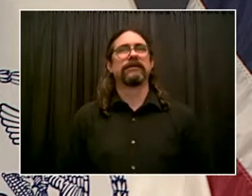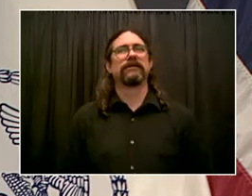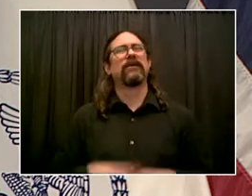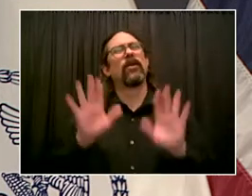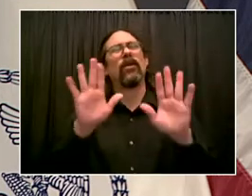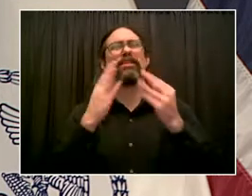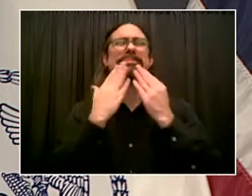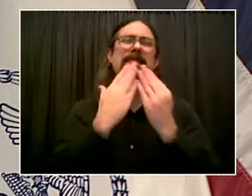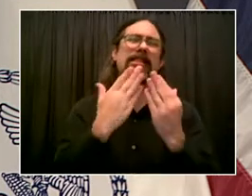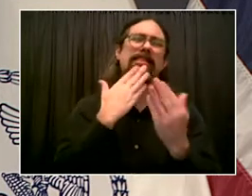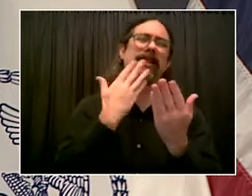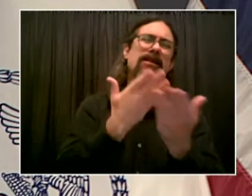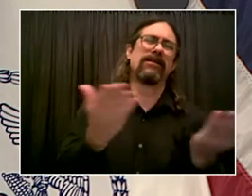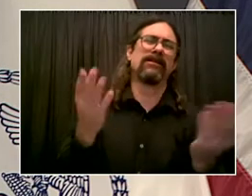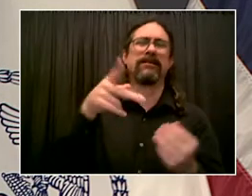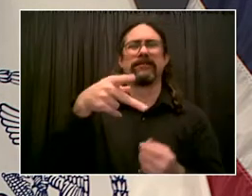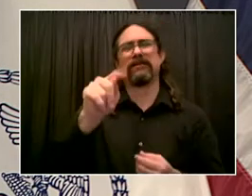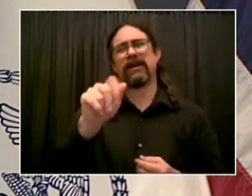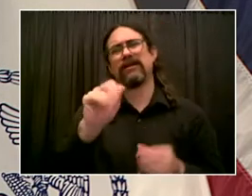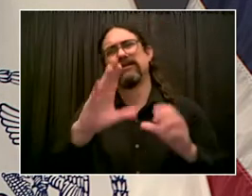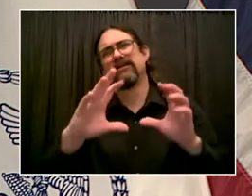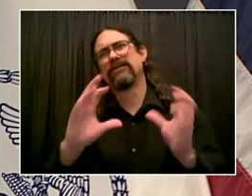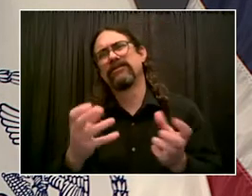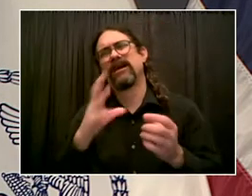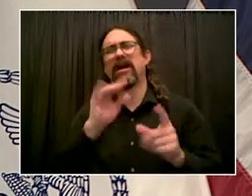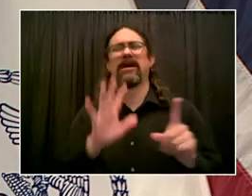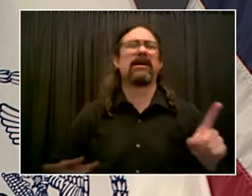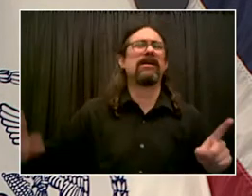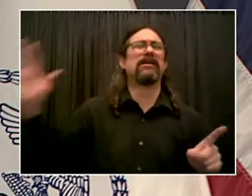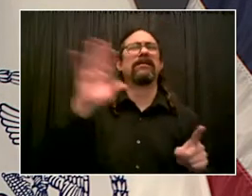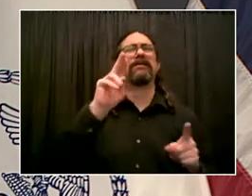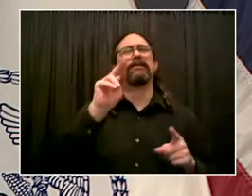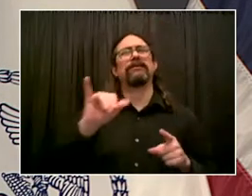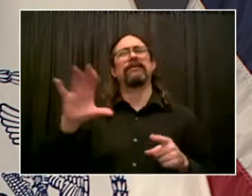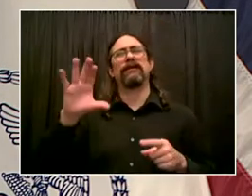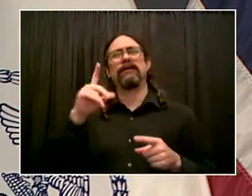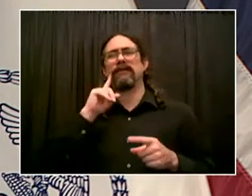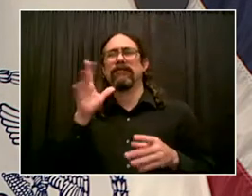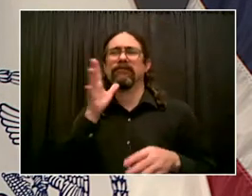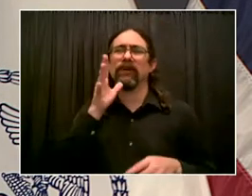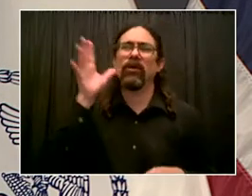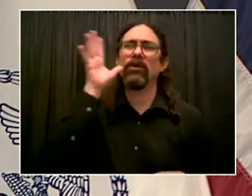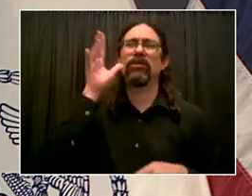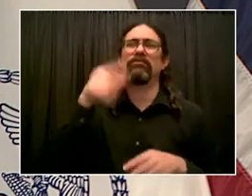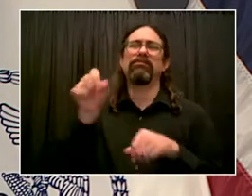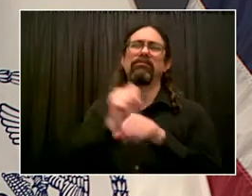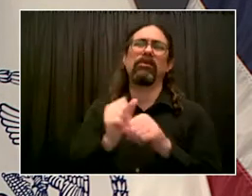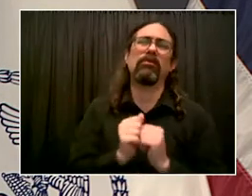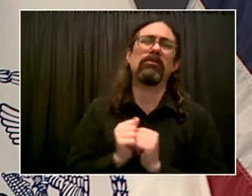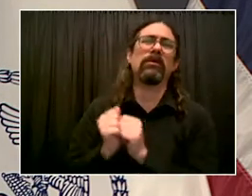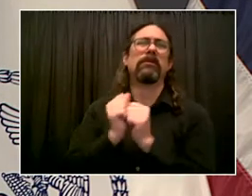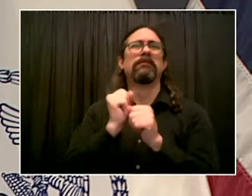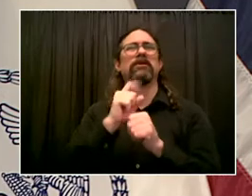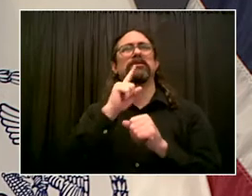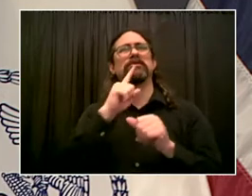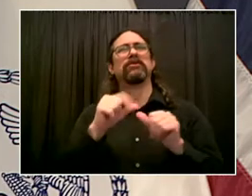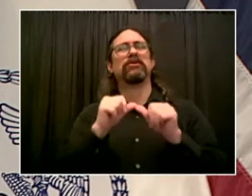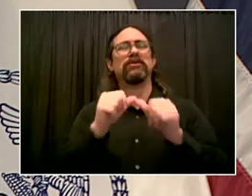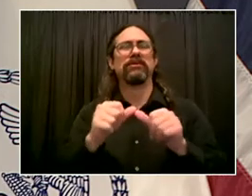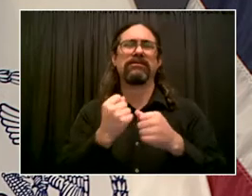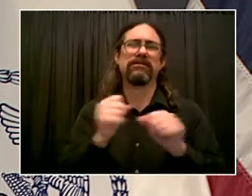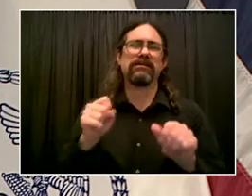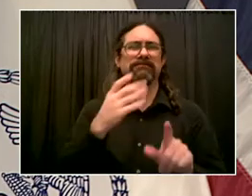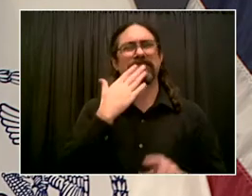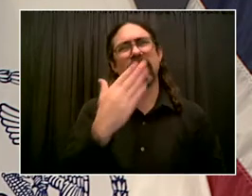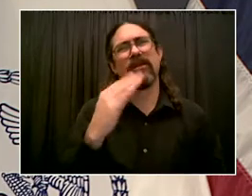how to keep each other safe. I really appreciate you. Now, you are right, Jennifer, I need to go and take a math class at PS 166 and